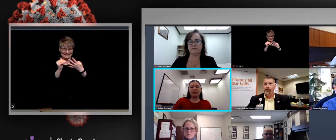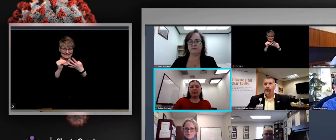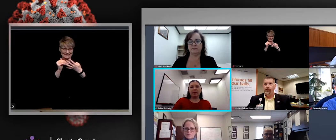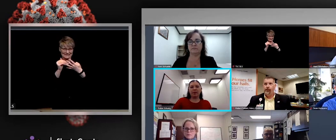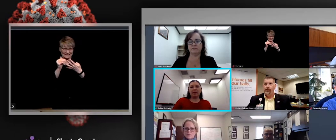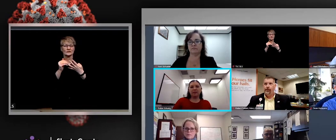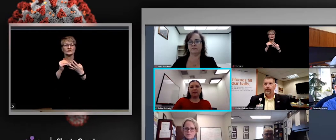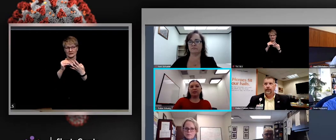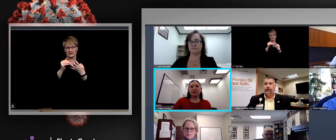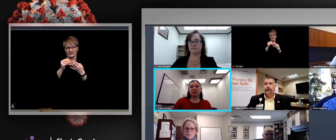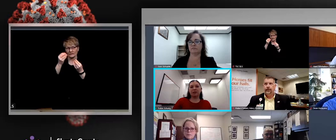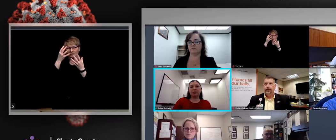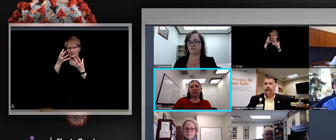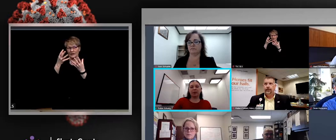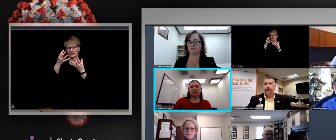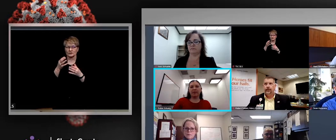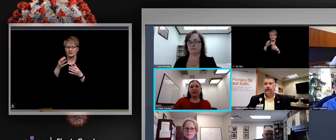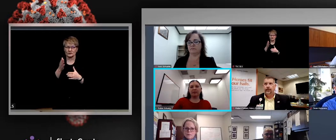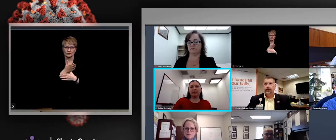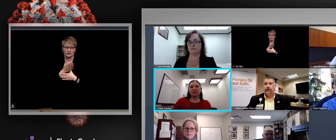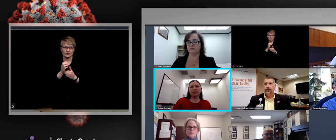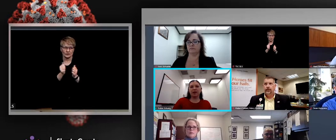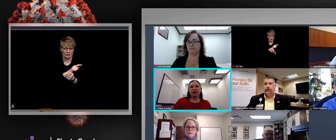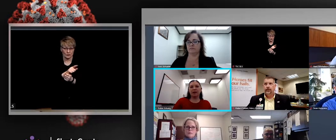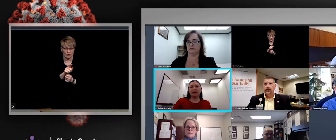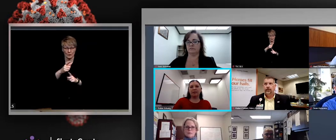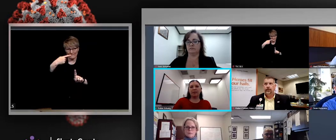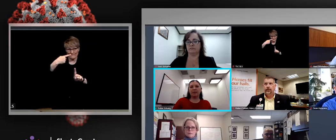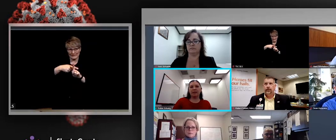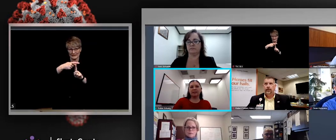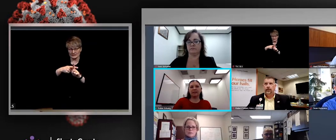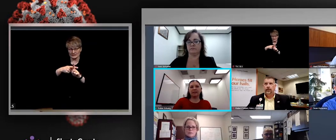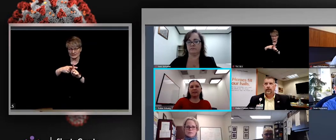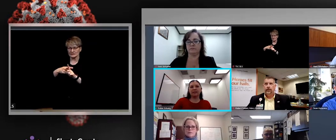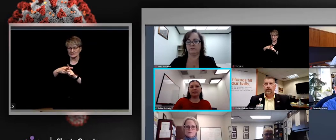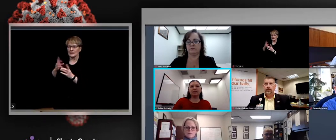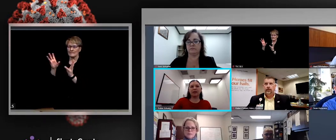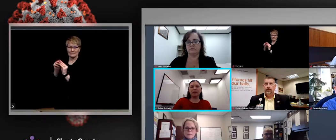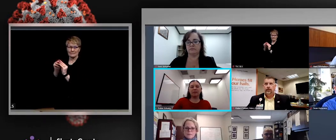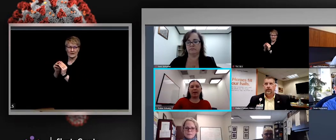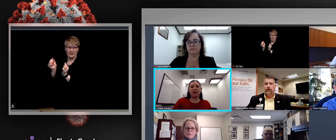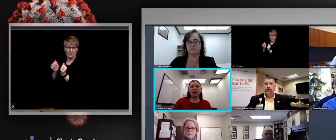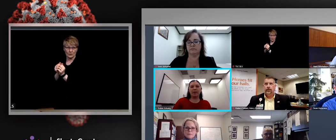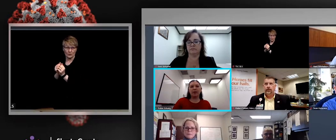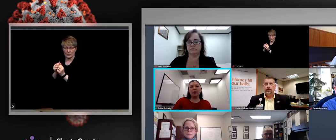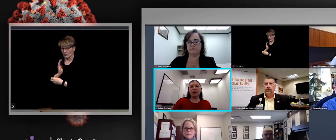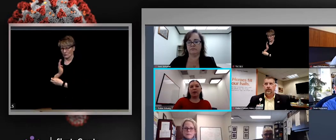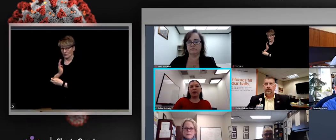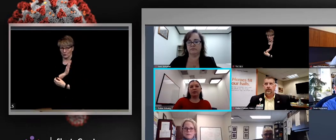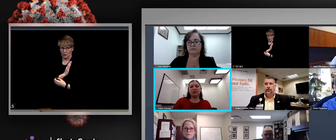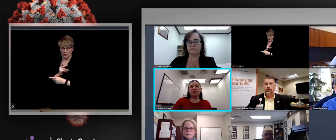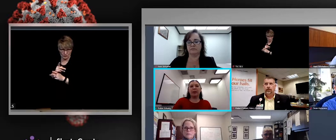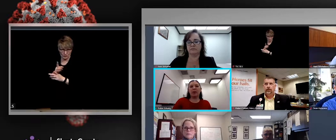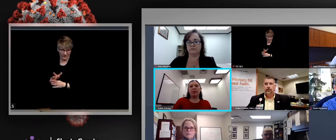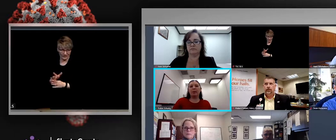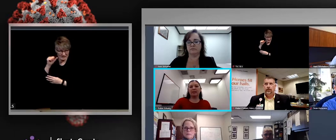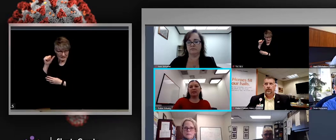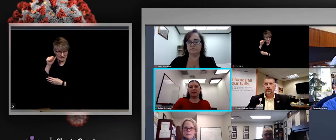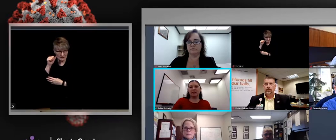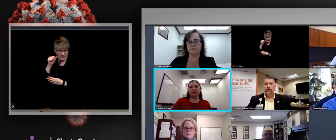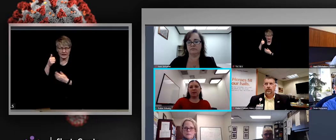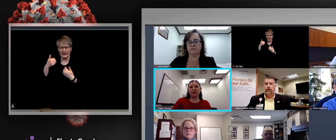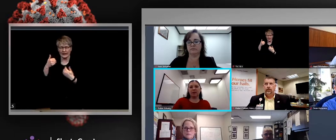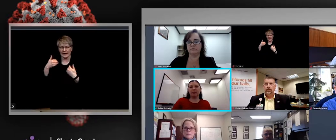also share a brief update that I shared with the Board of Supervisors yesterday on some things that the state is talking about. with regard to